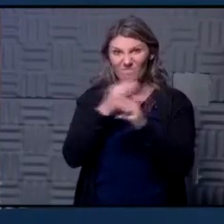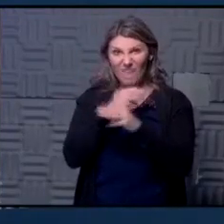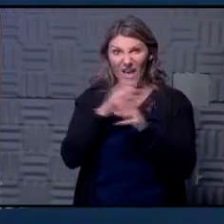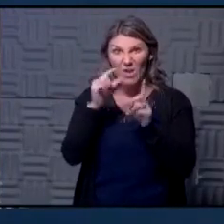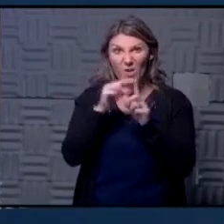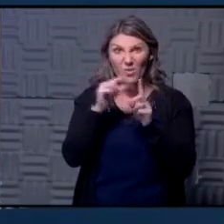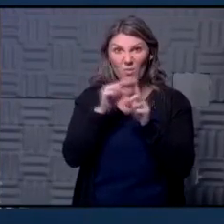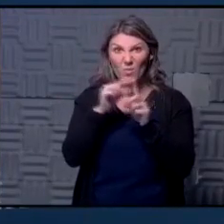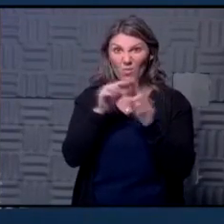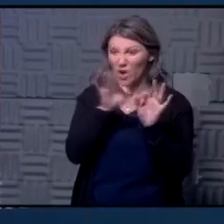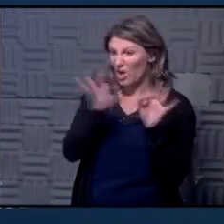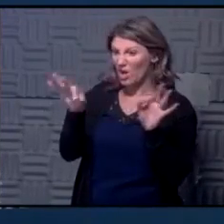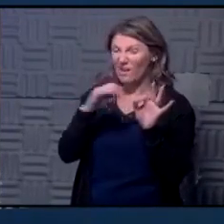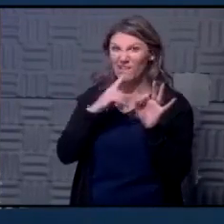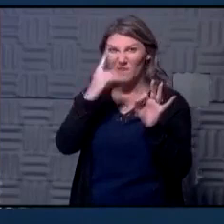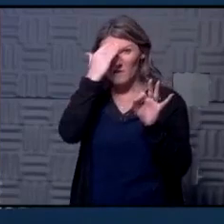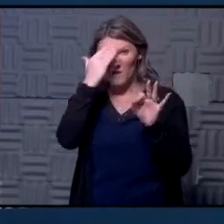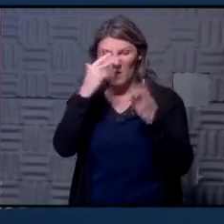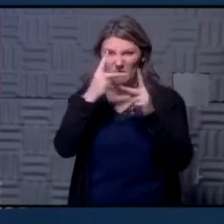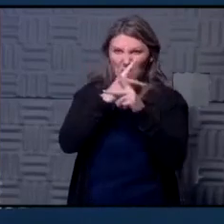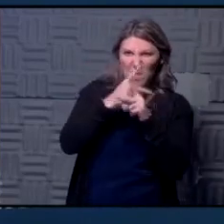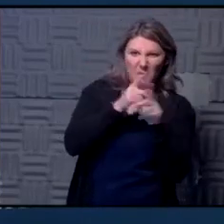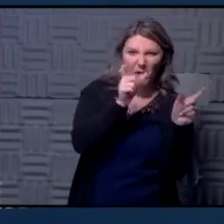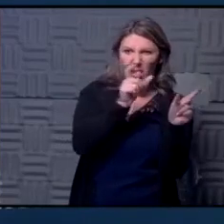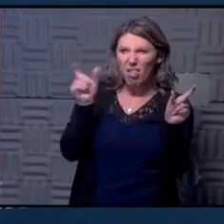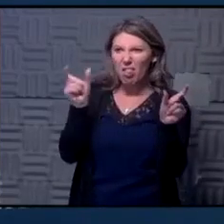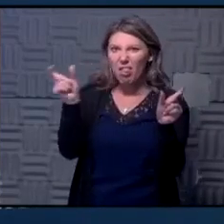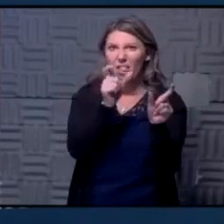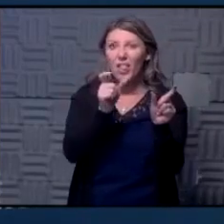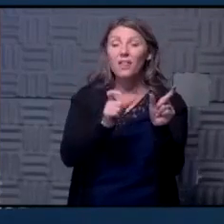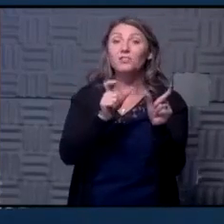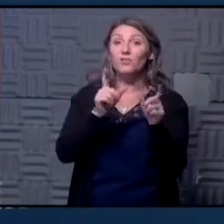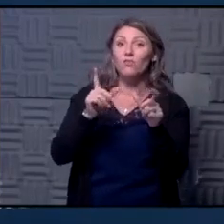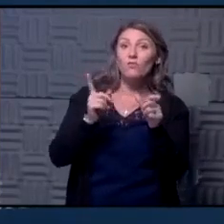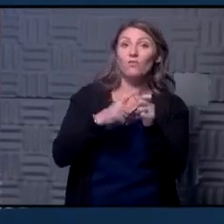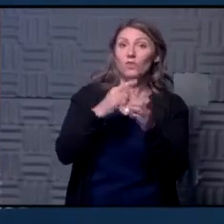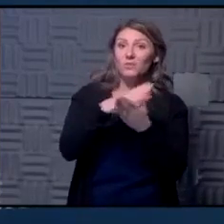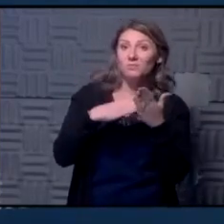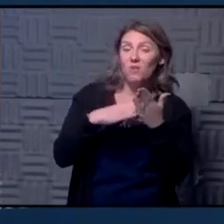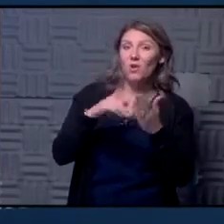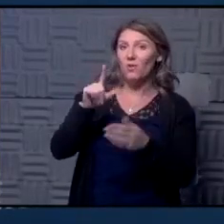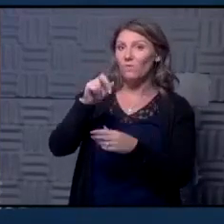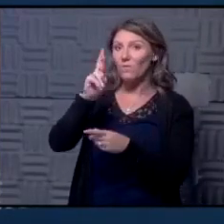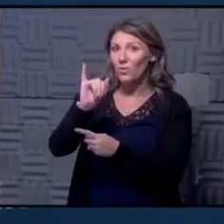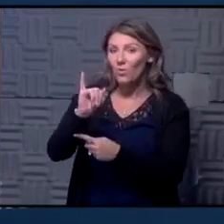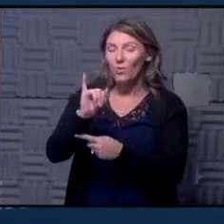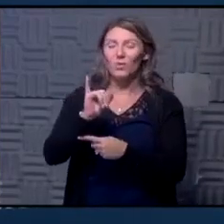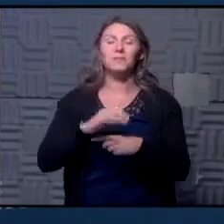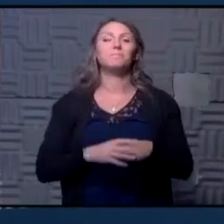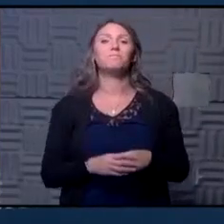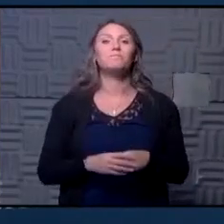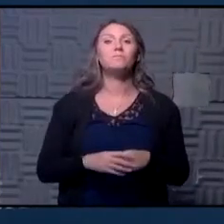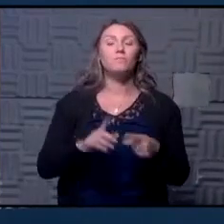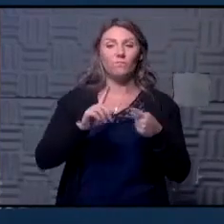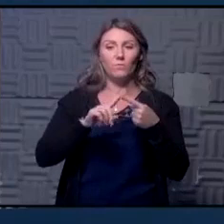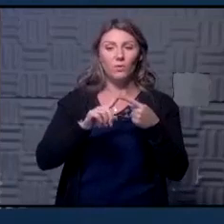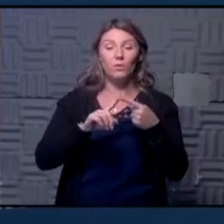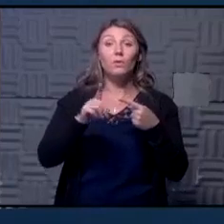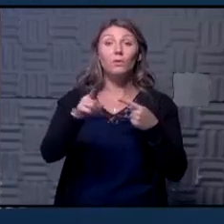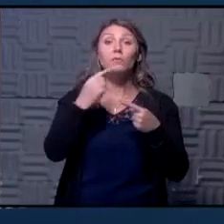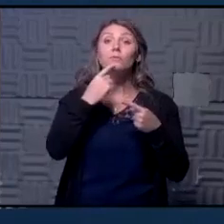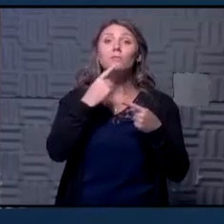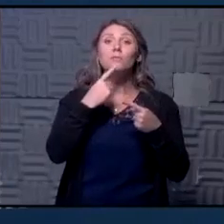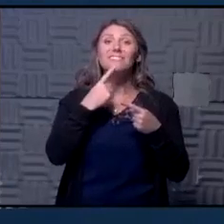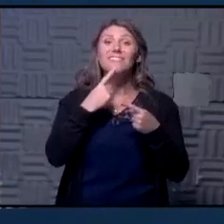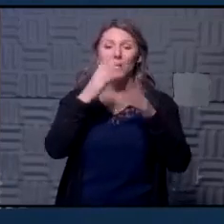used to get right where you have to figure things out so I'm going to give you the first part of Lori's word math problem she said if a person